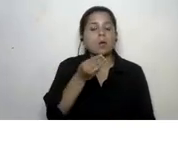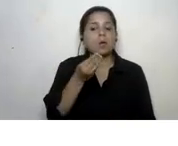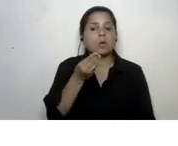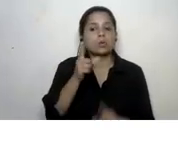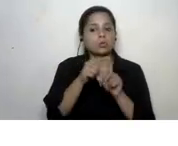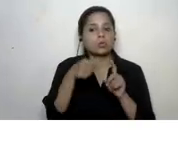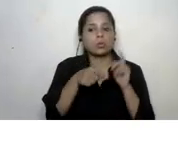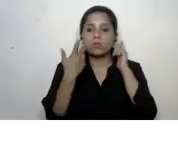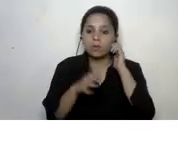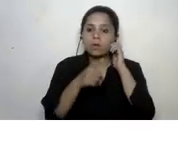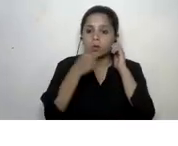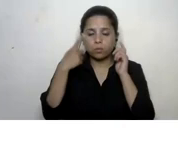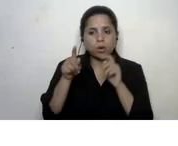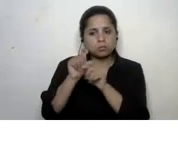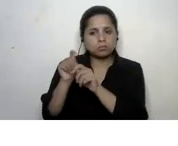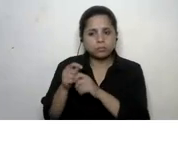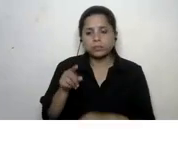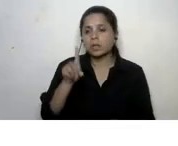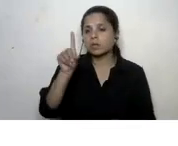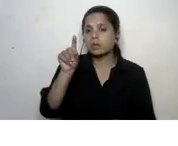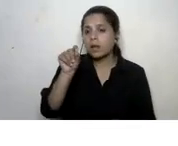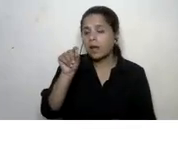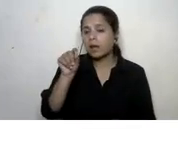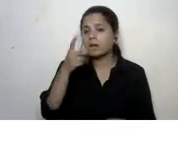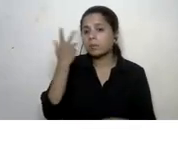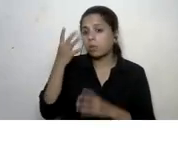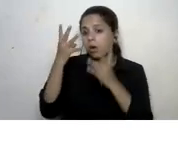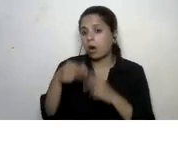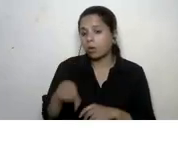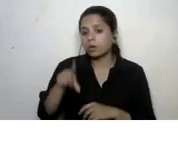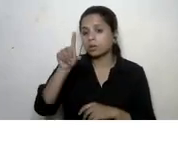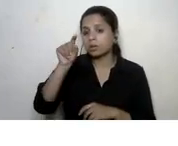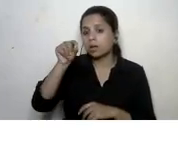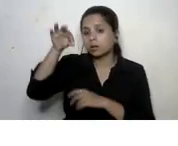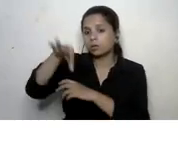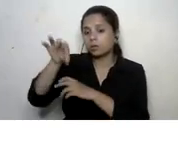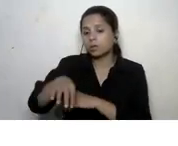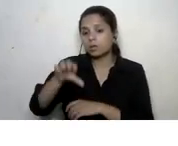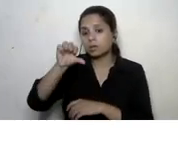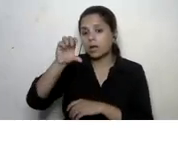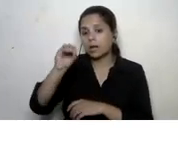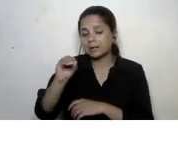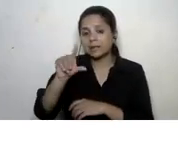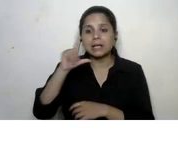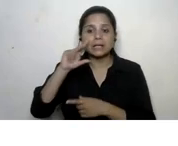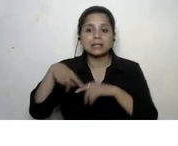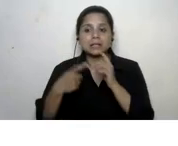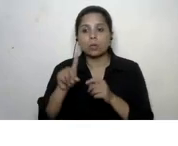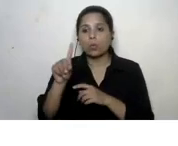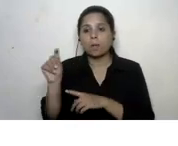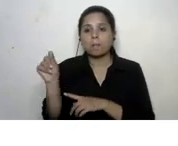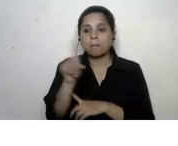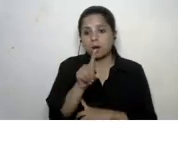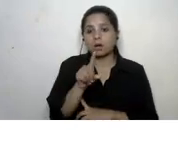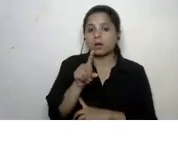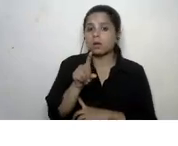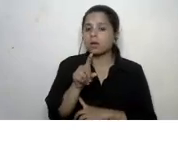computation for 10 drops a minute 90 litters are wasted in one month so it's very very it's